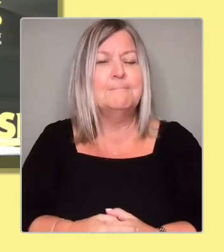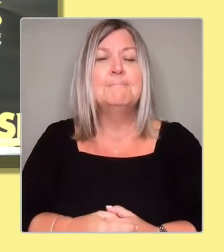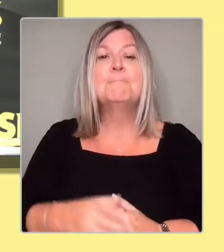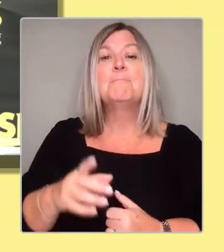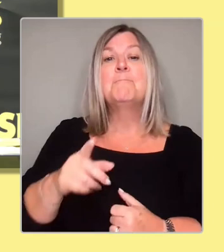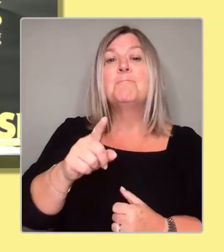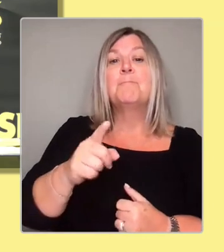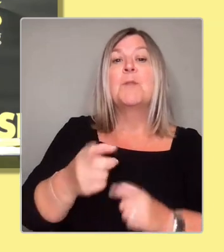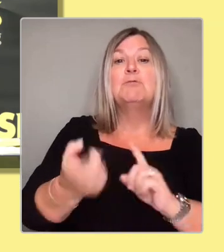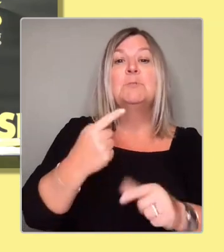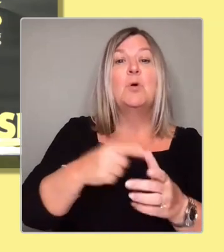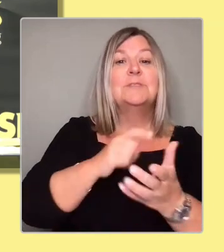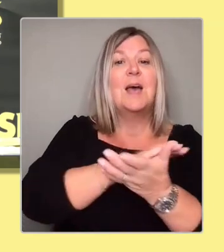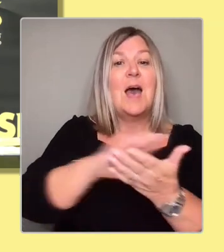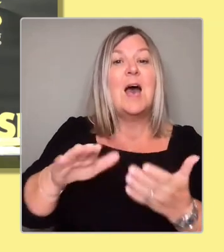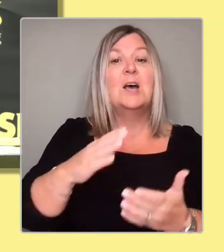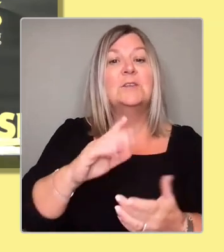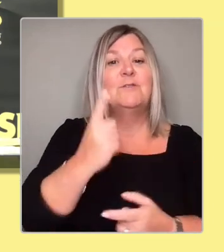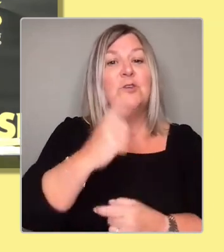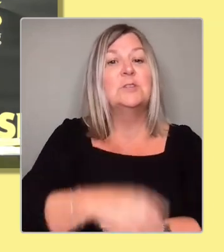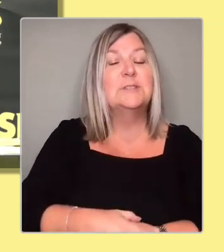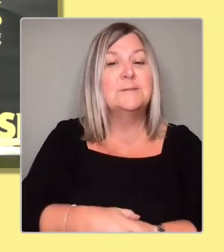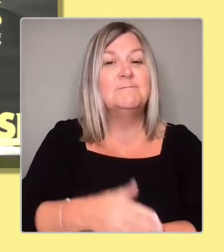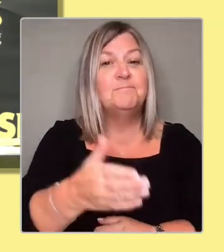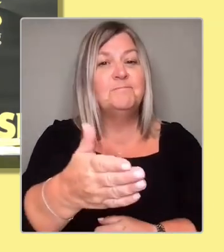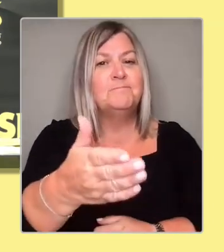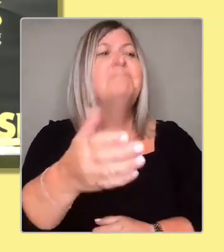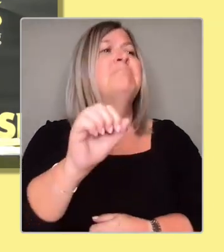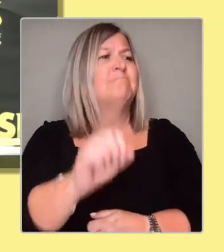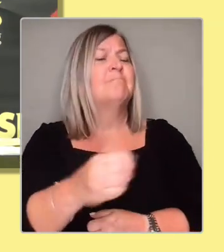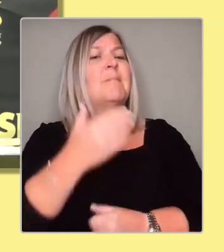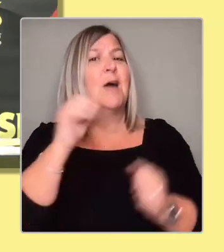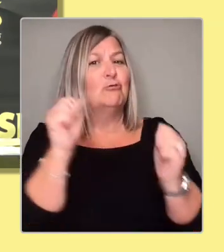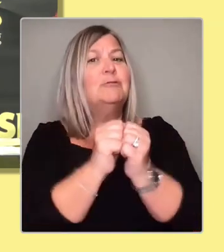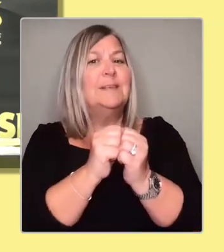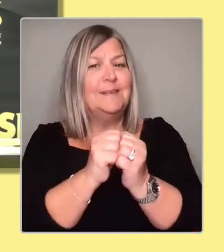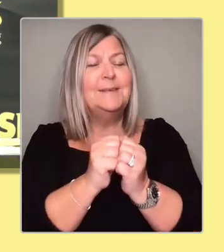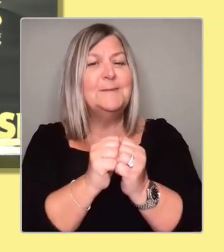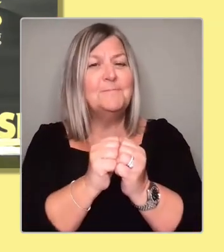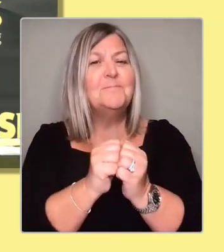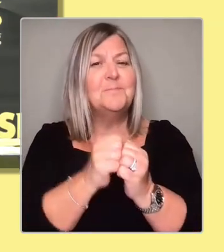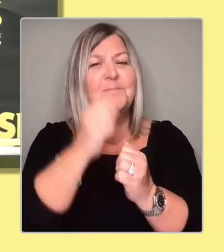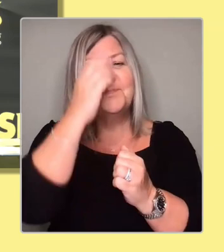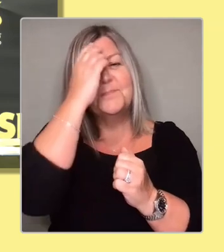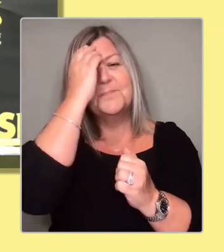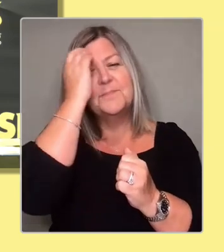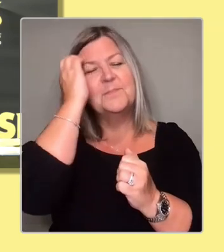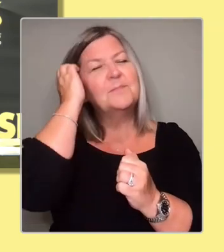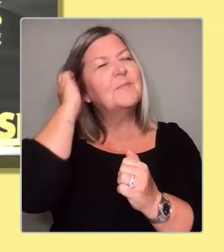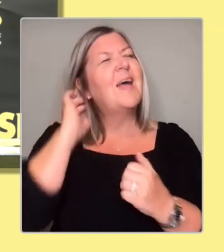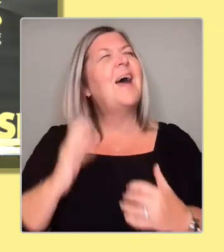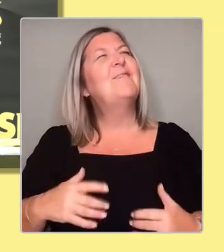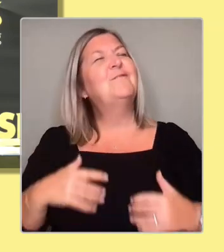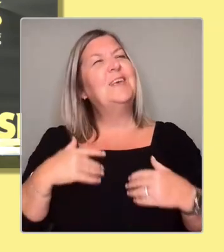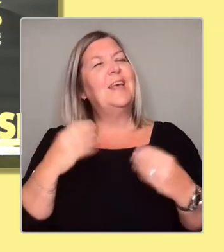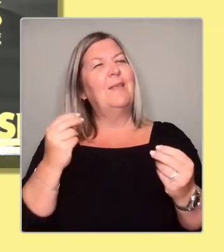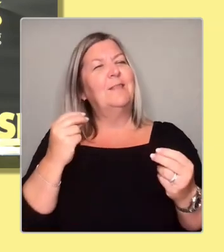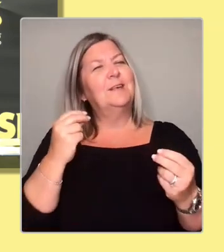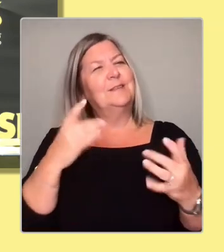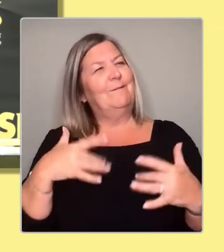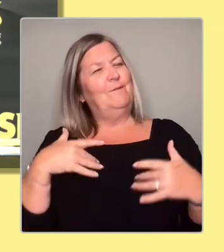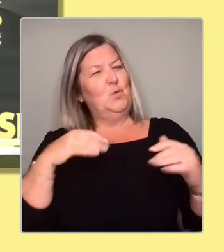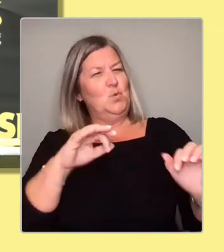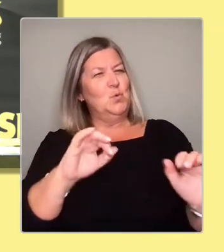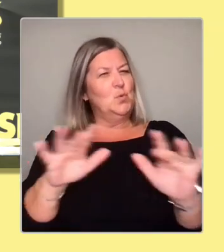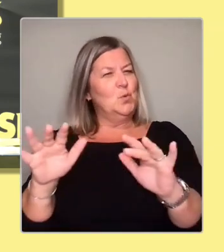you, because I think that, you know, there's a perception, I think, at least, that the government is,